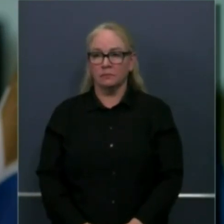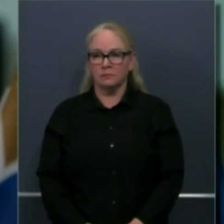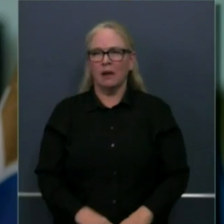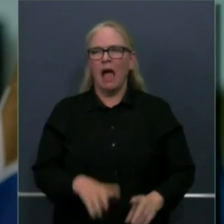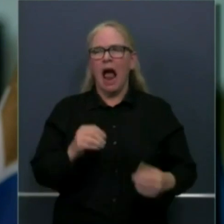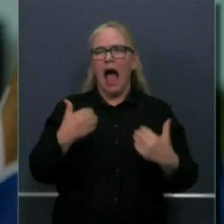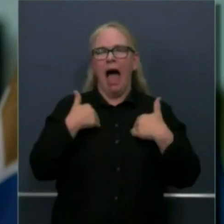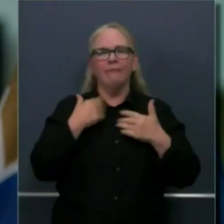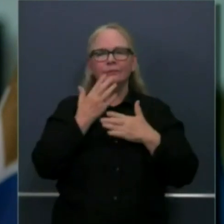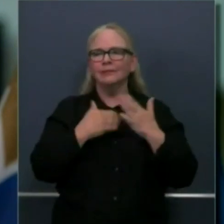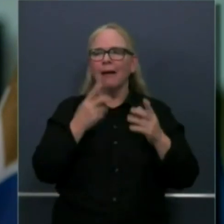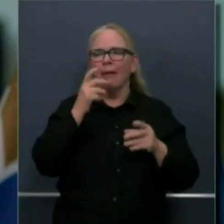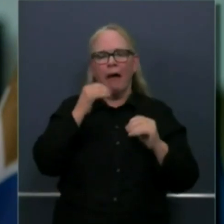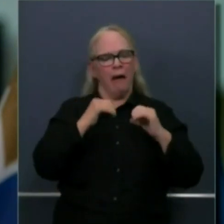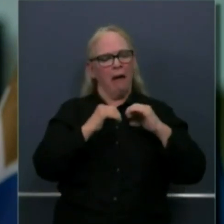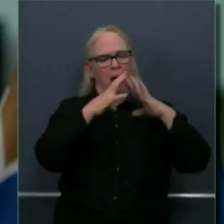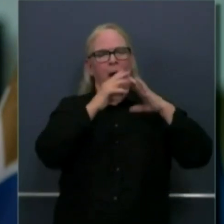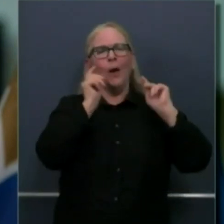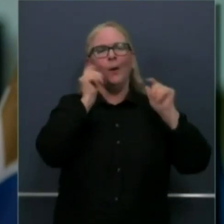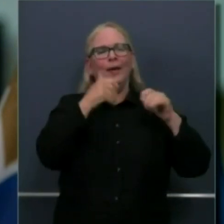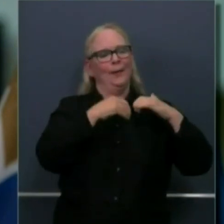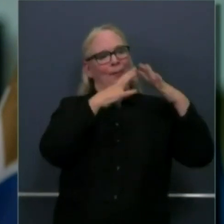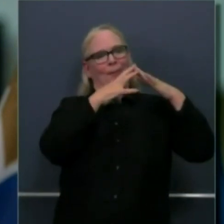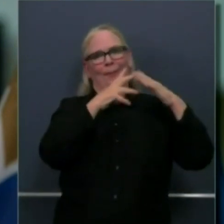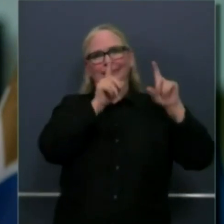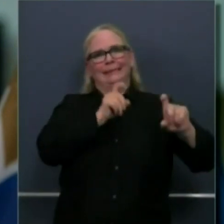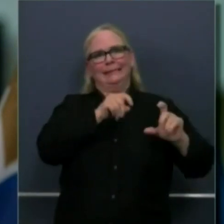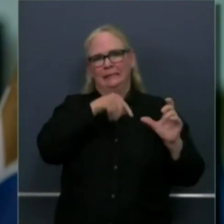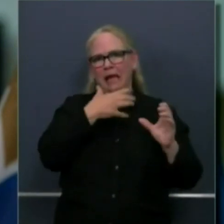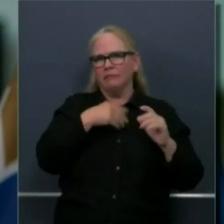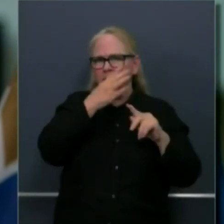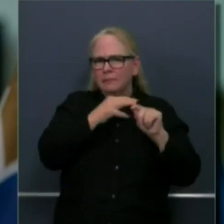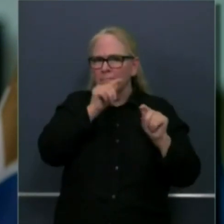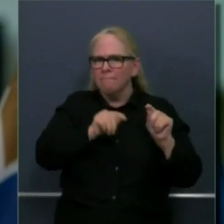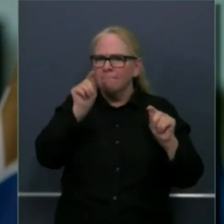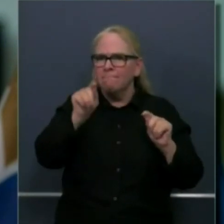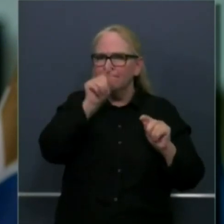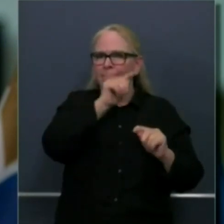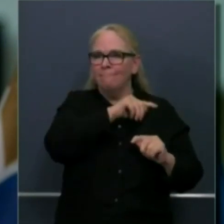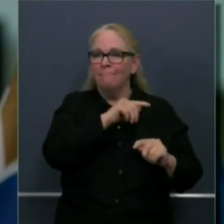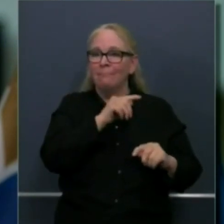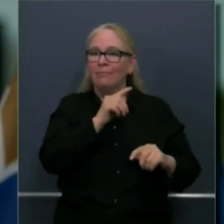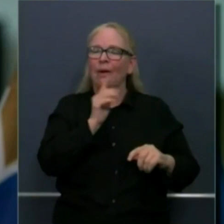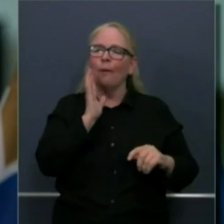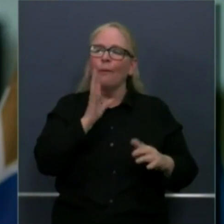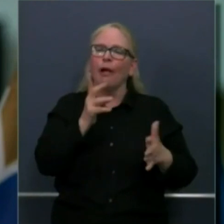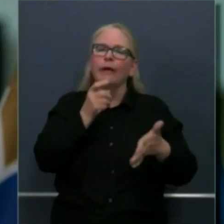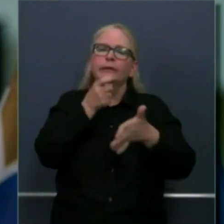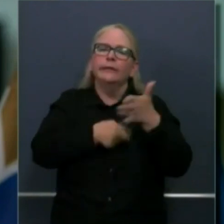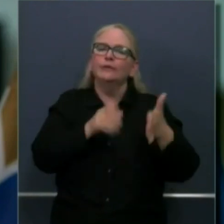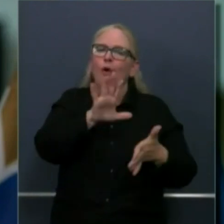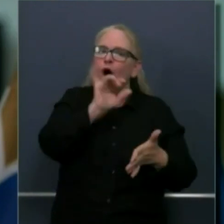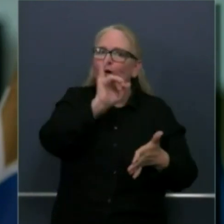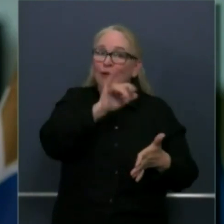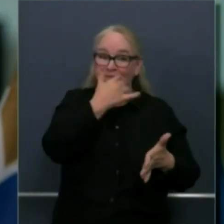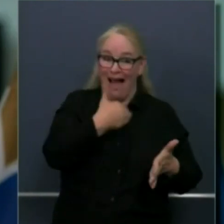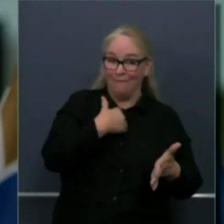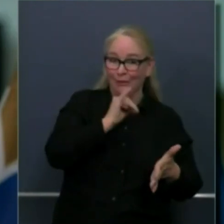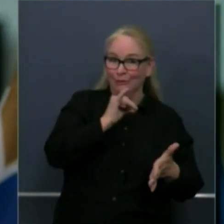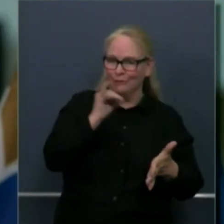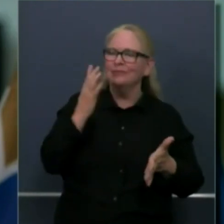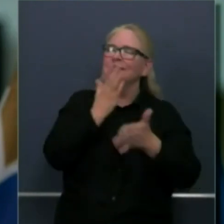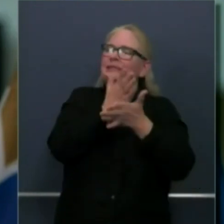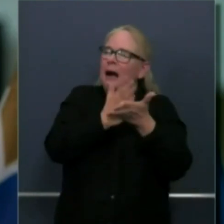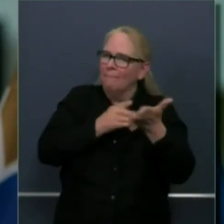the state of California some of them may charge your insurance may charge you out of pocket before you're charged out of pocket I would just